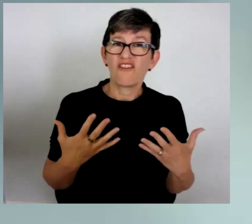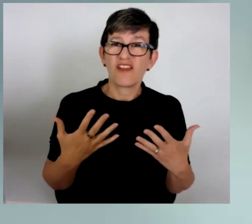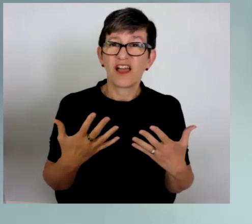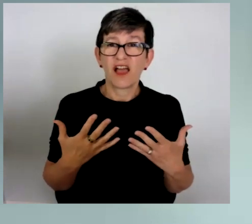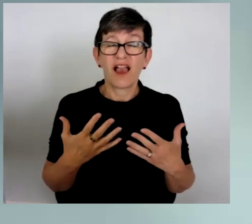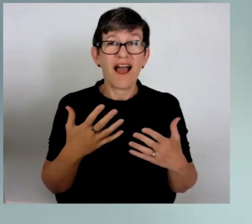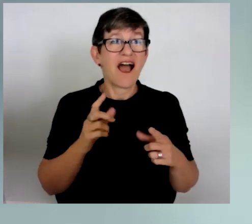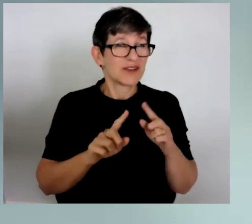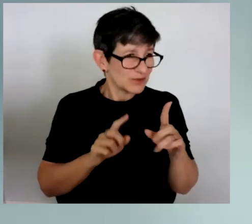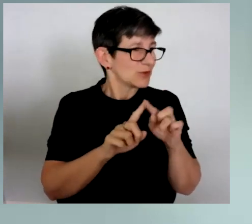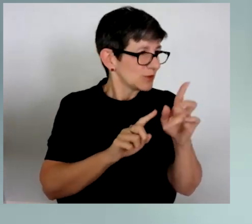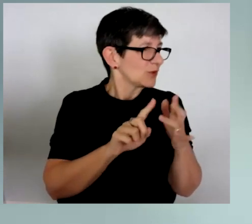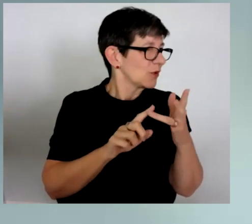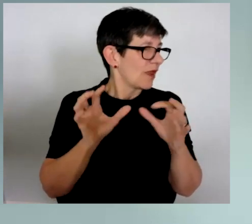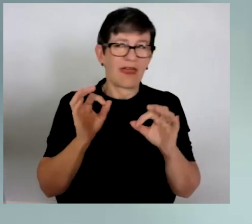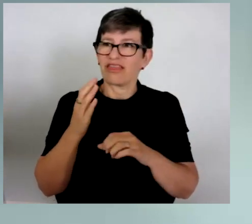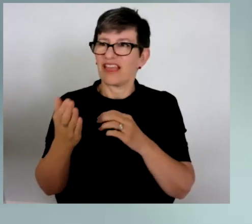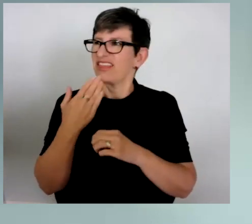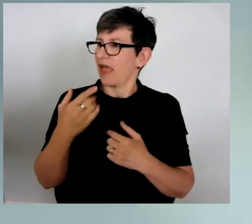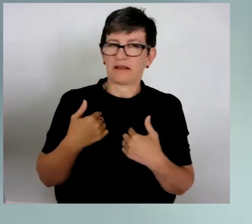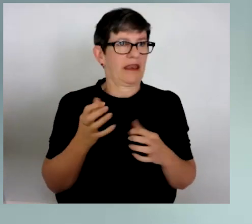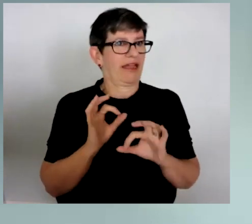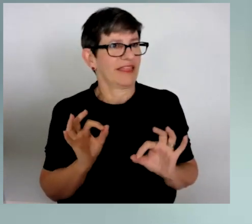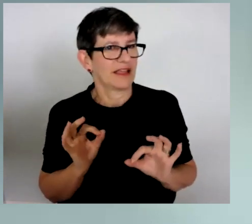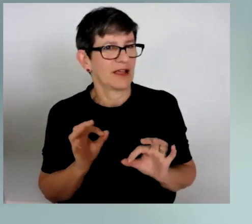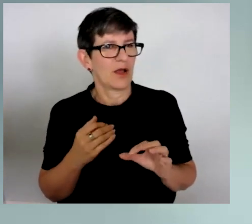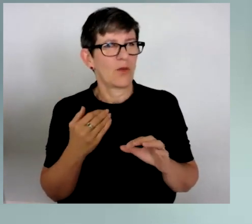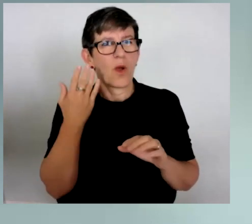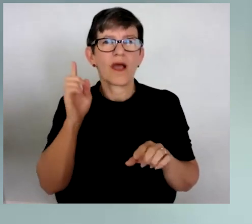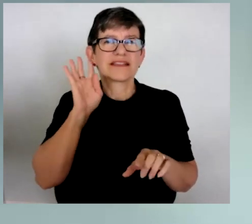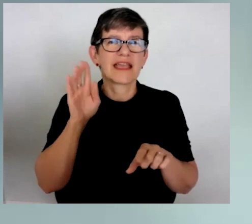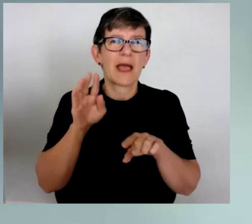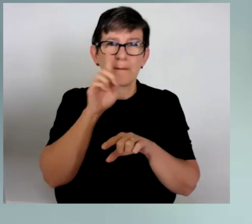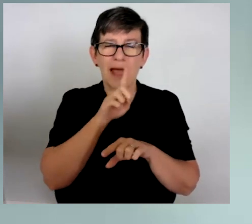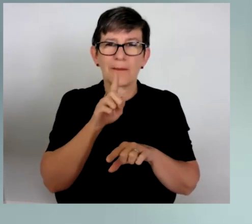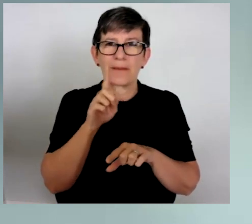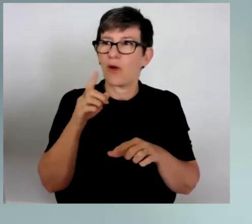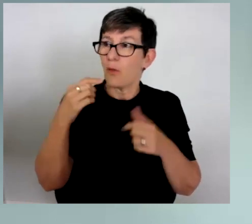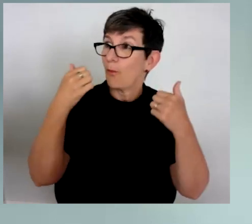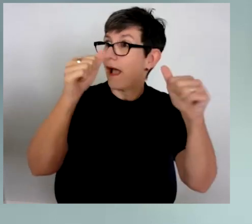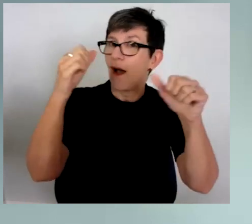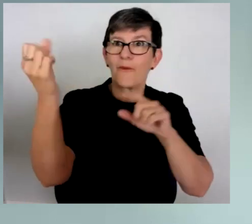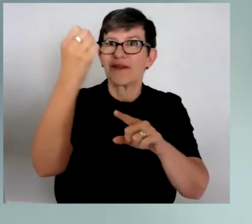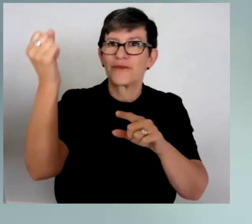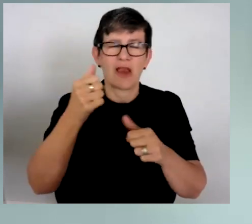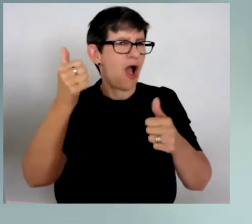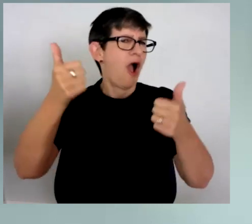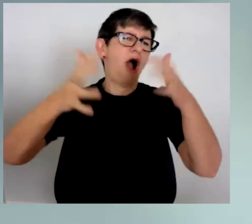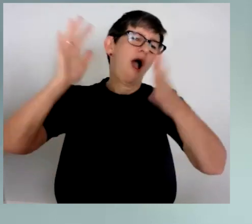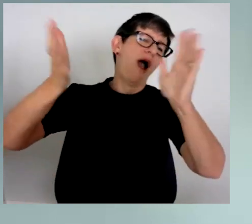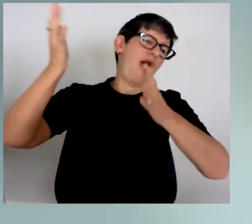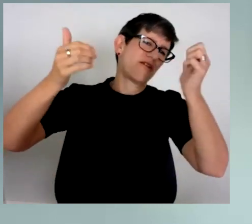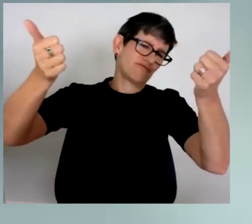can be pretty thankless. We hear about the wins, but we don't hear about the time and energy and just hard slogs that goes